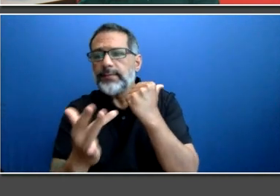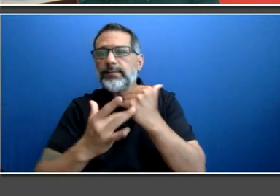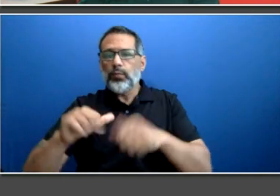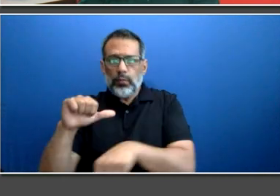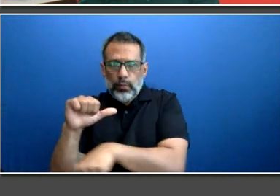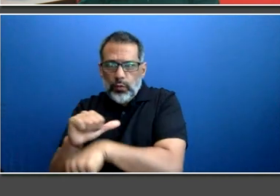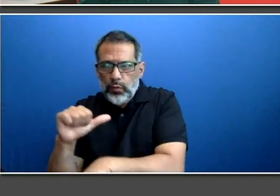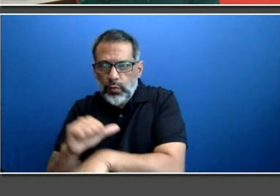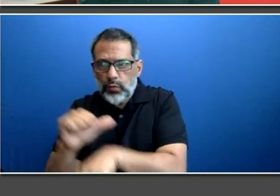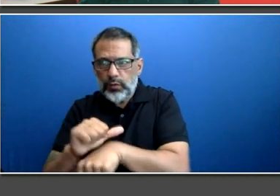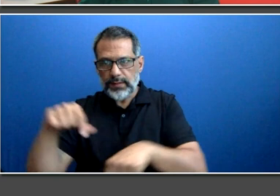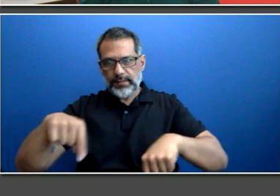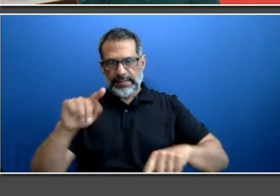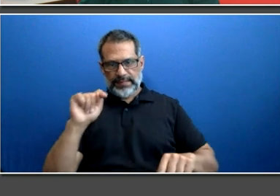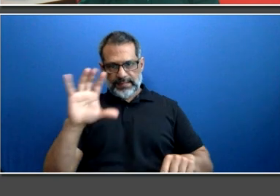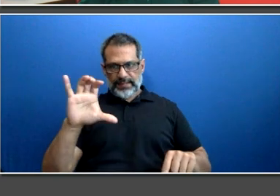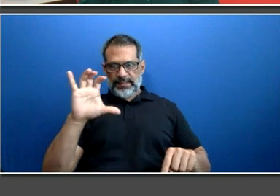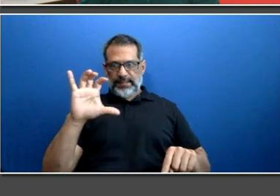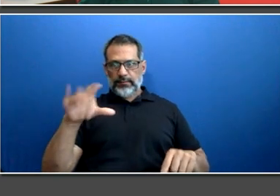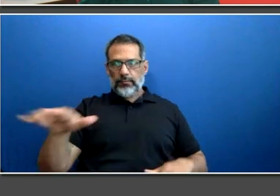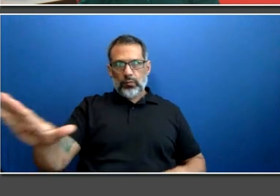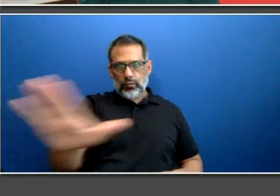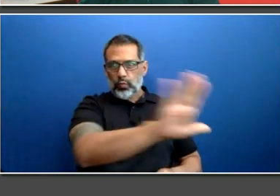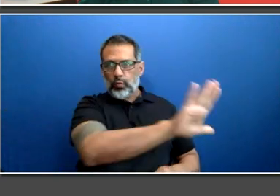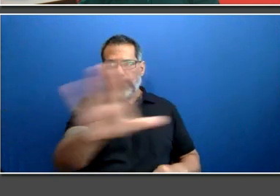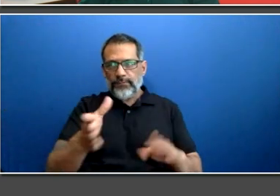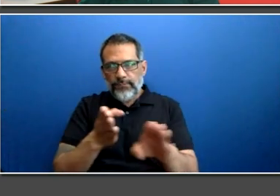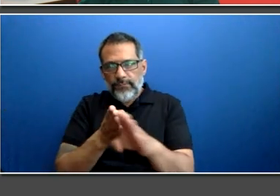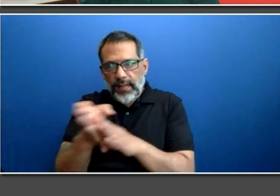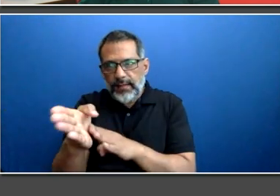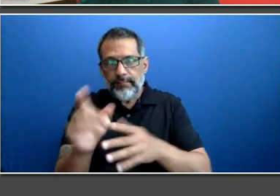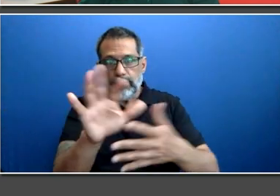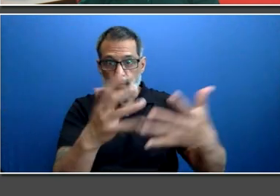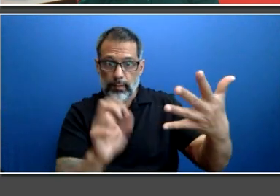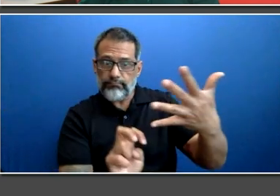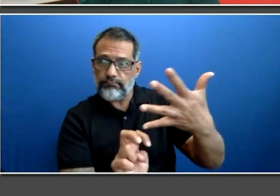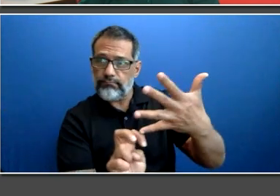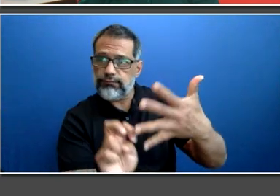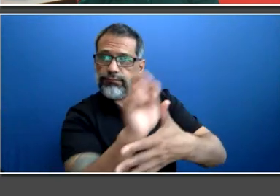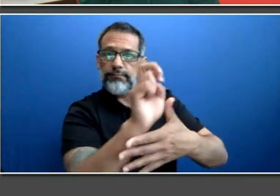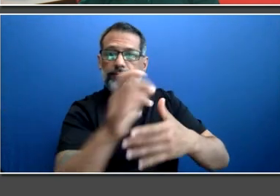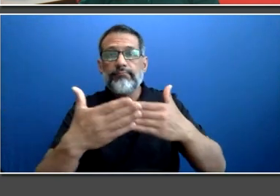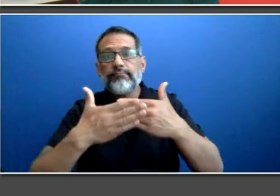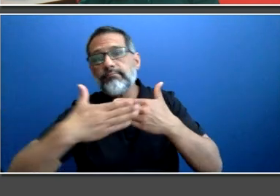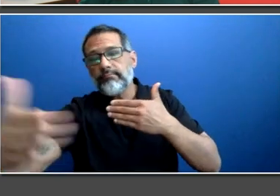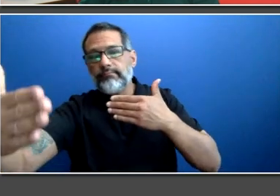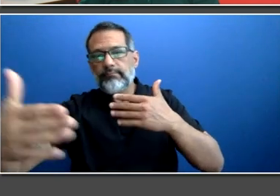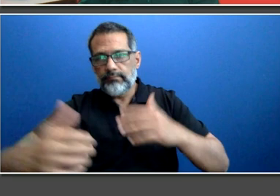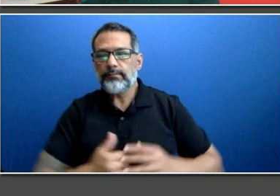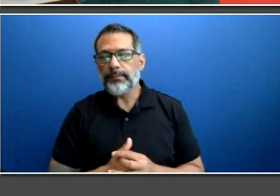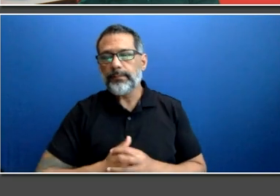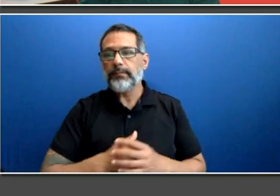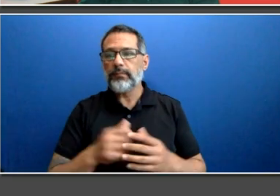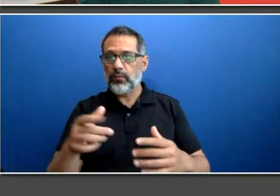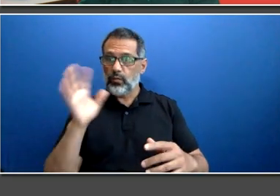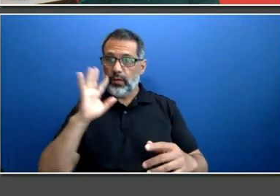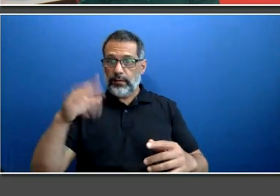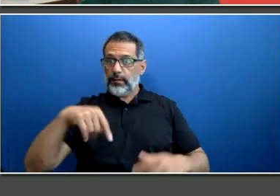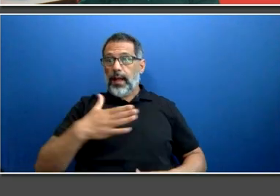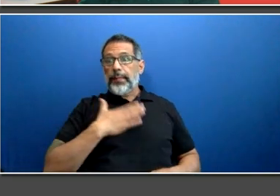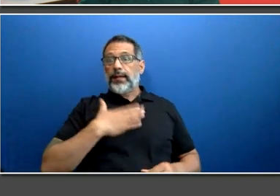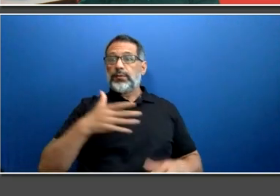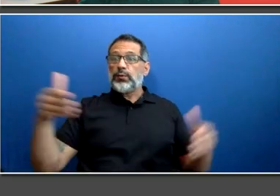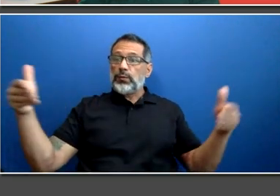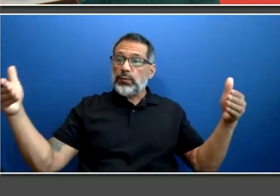Today's presentation will begin with opening remarks from the TTC's Chief Executive Officer, Rick Leary. Fort